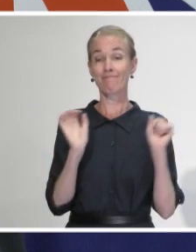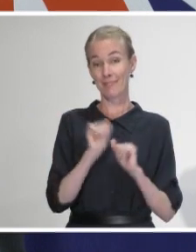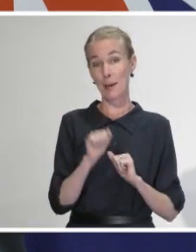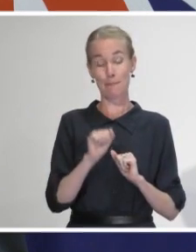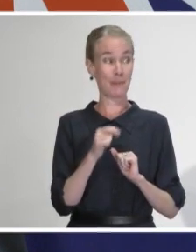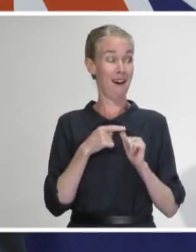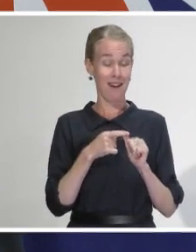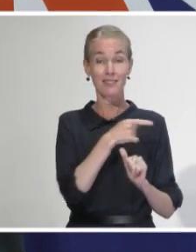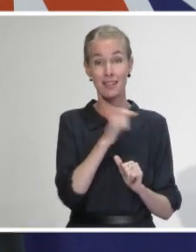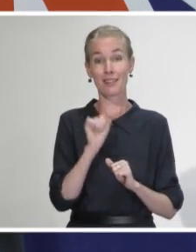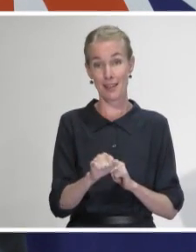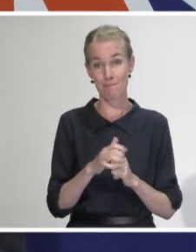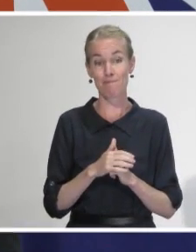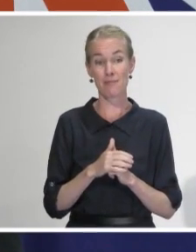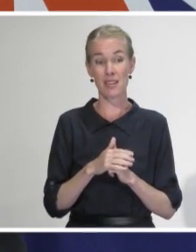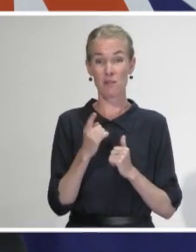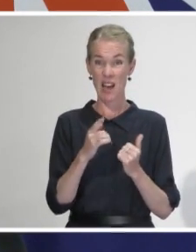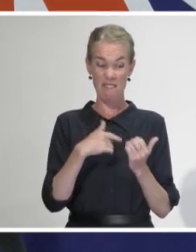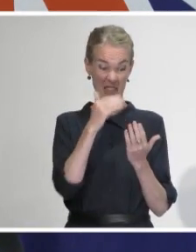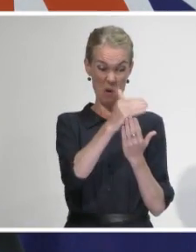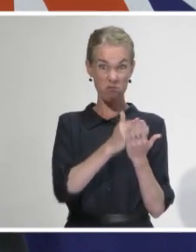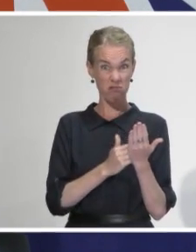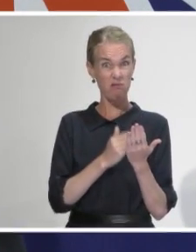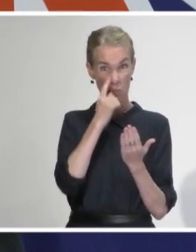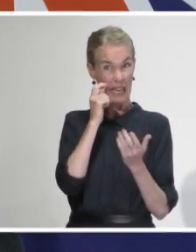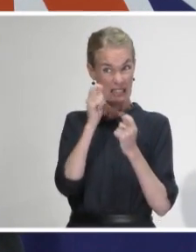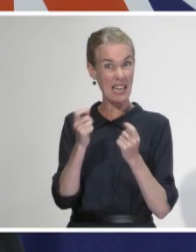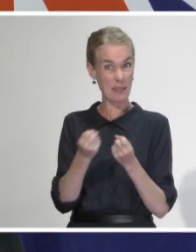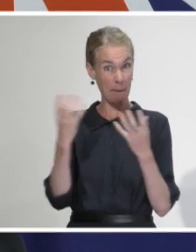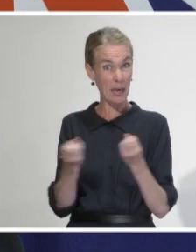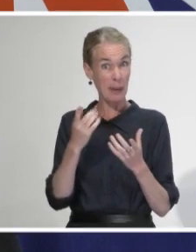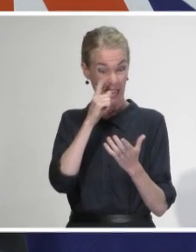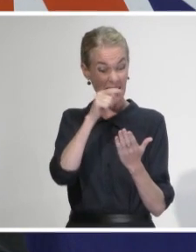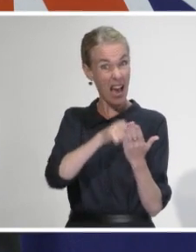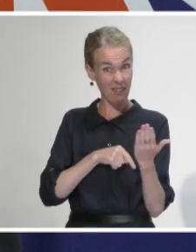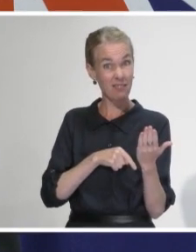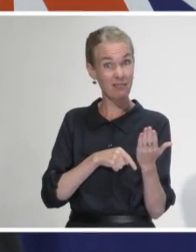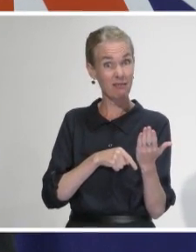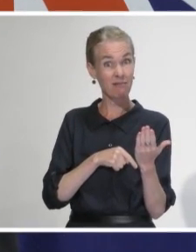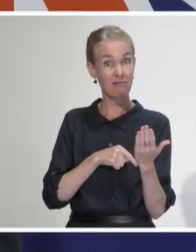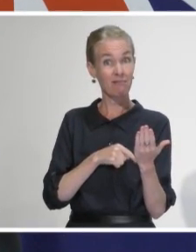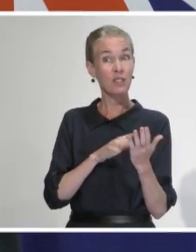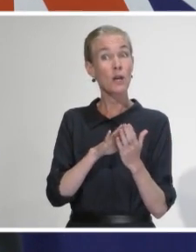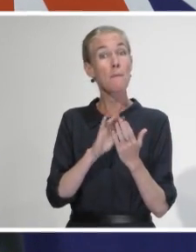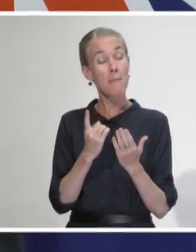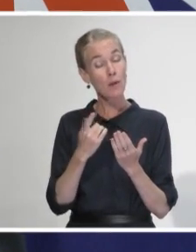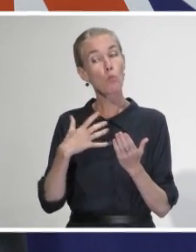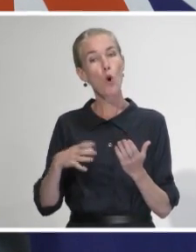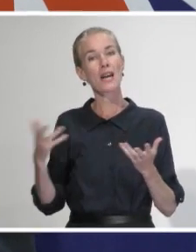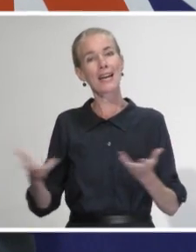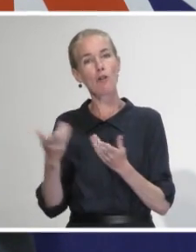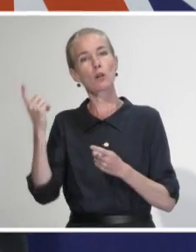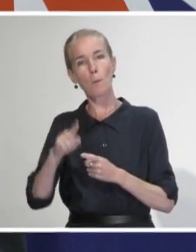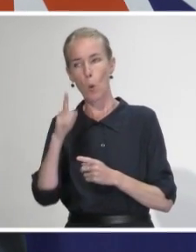here it would be just, you know, it might be instead of, you know, so it's encouraging people to go for testing, so